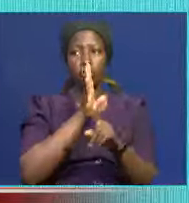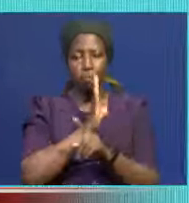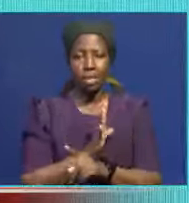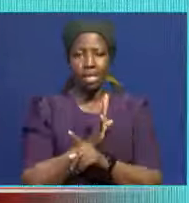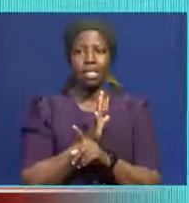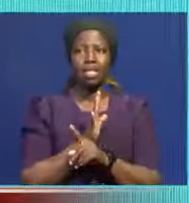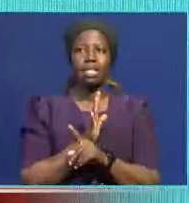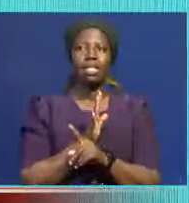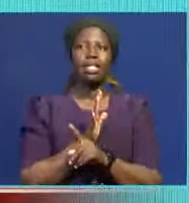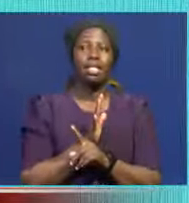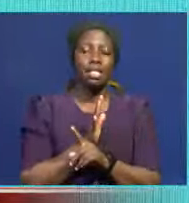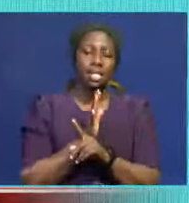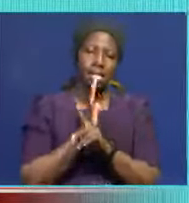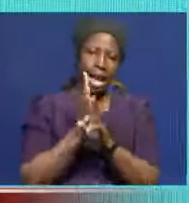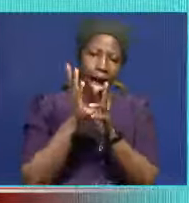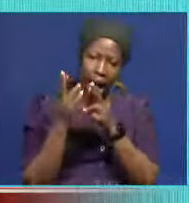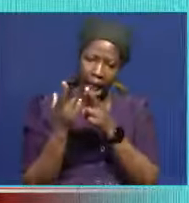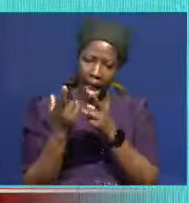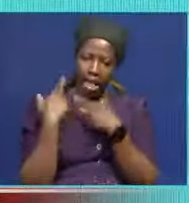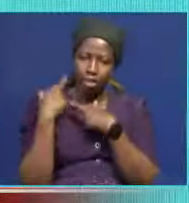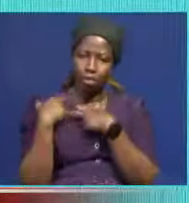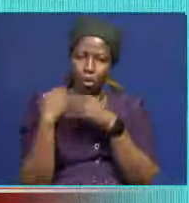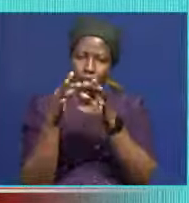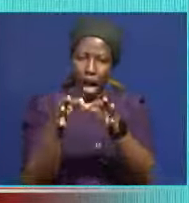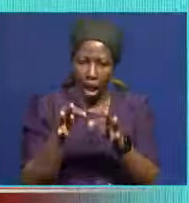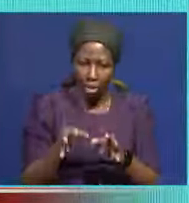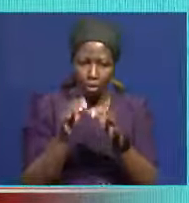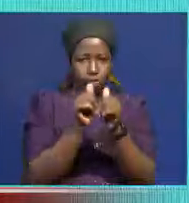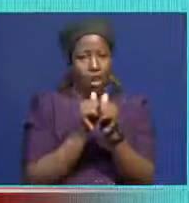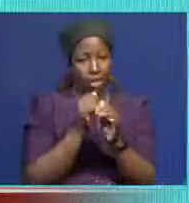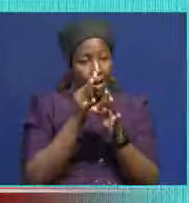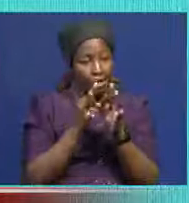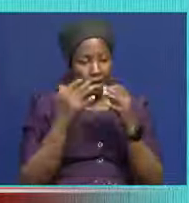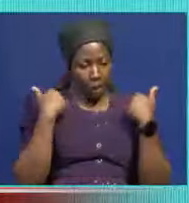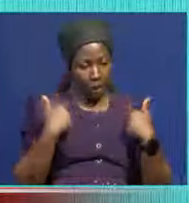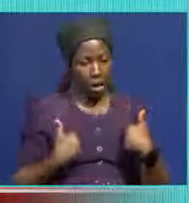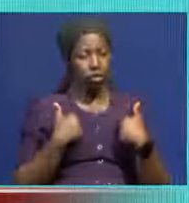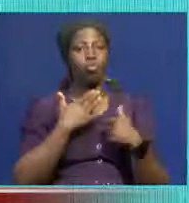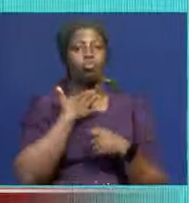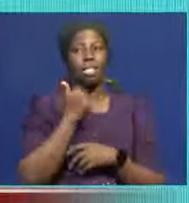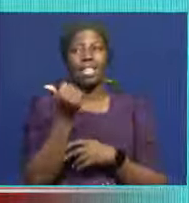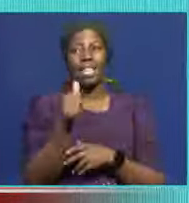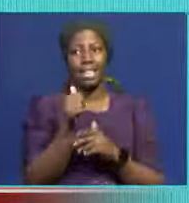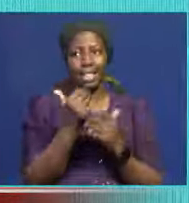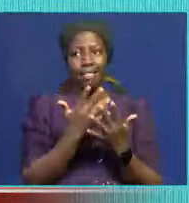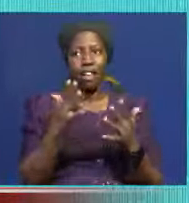anything from anyone of you, I will call you myself.